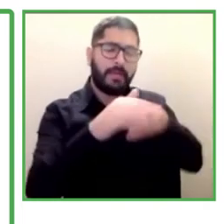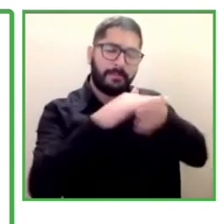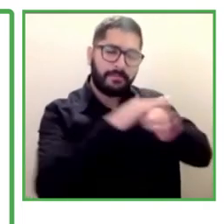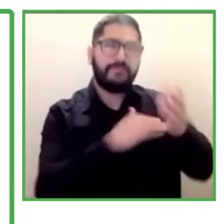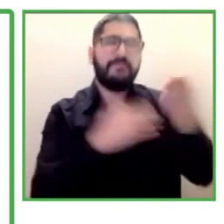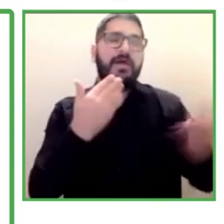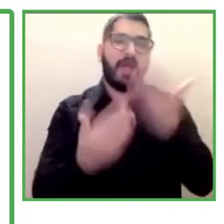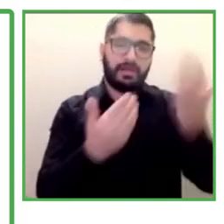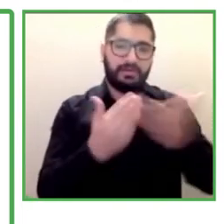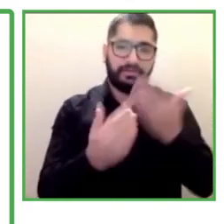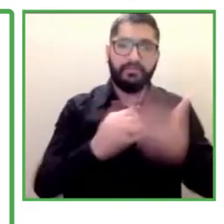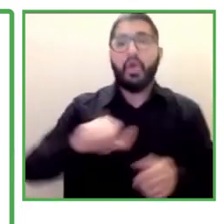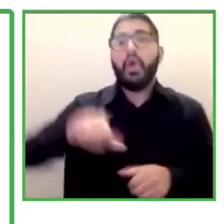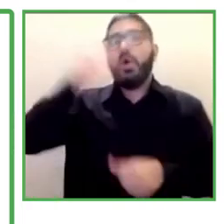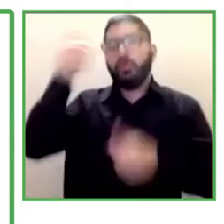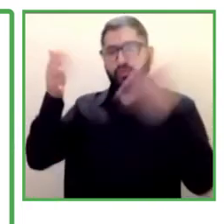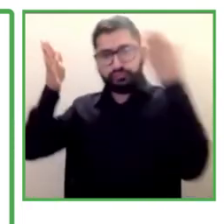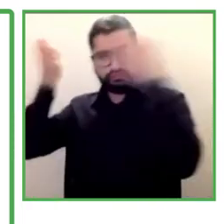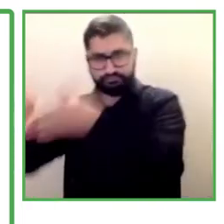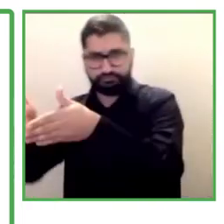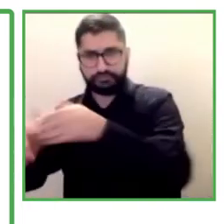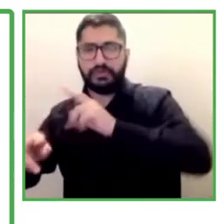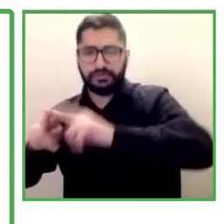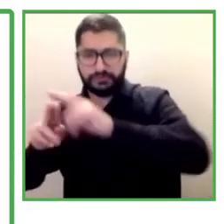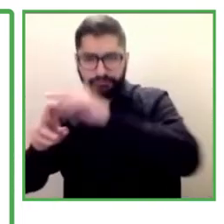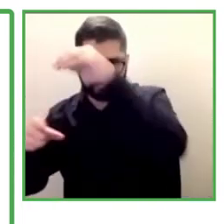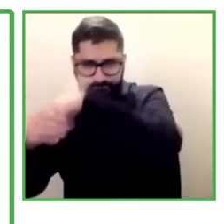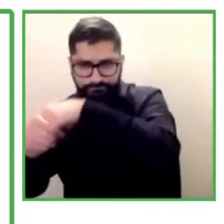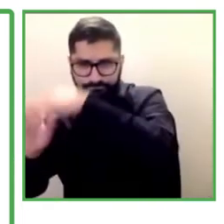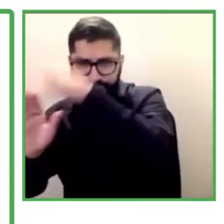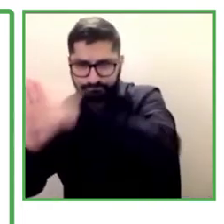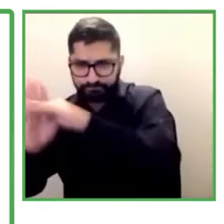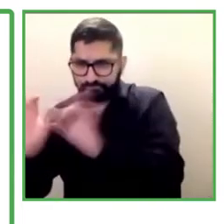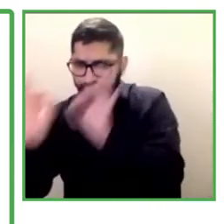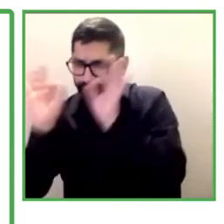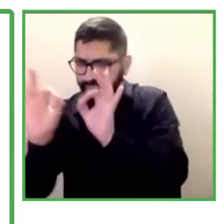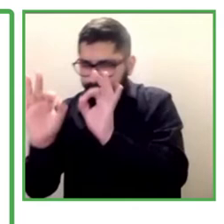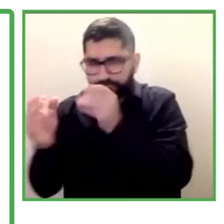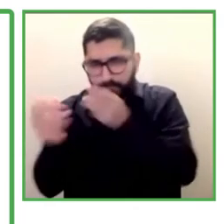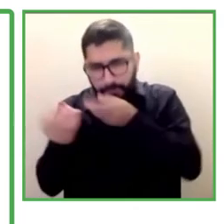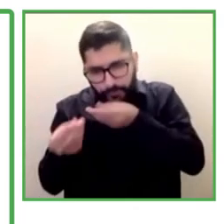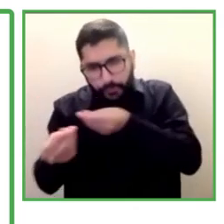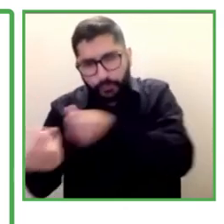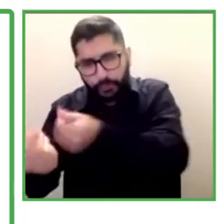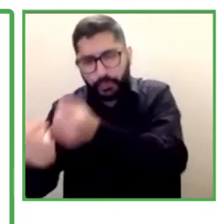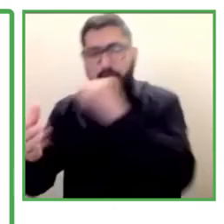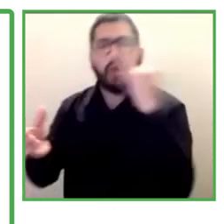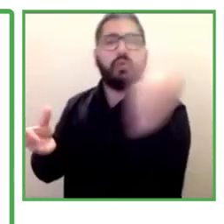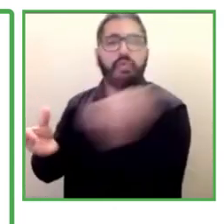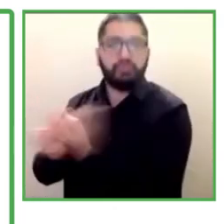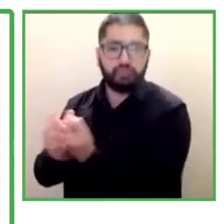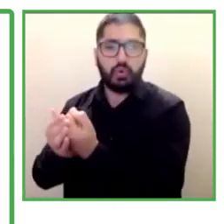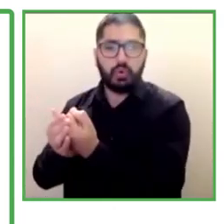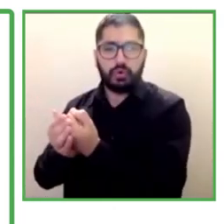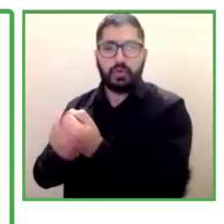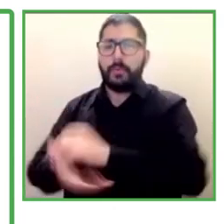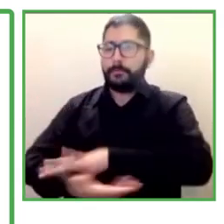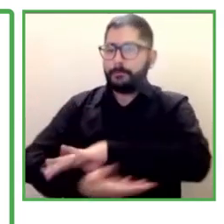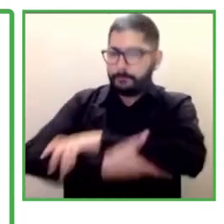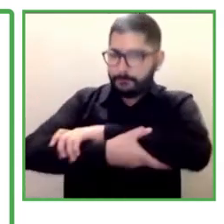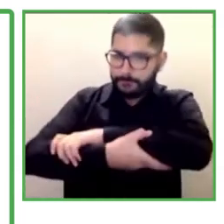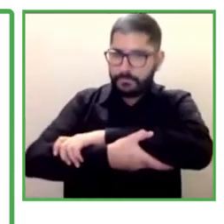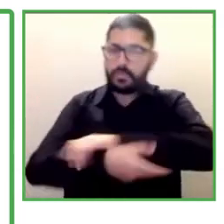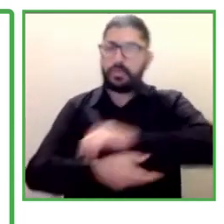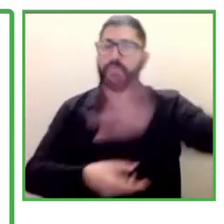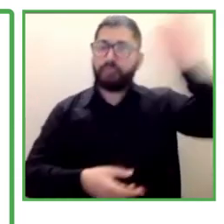And other things that we carry out in planning and that's outside the street collaboration with